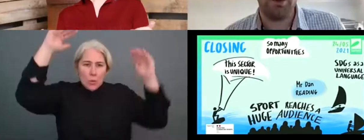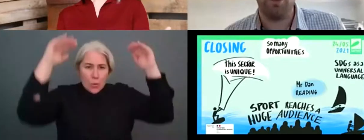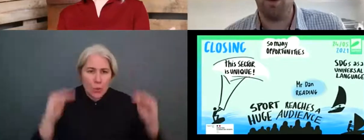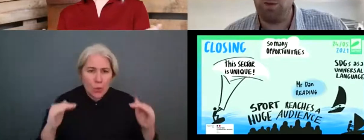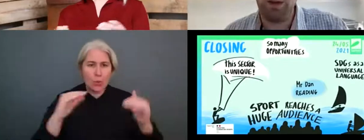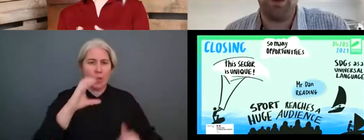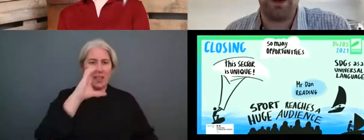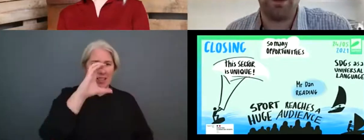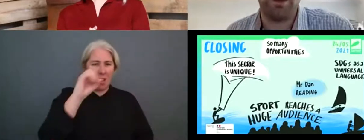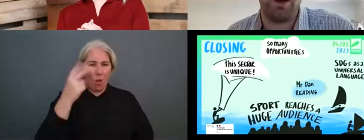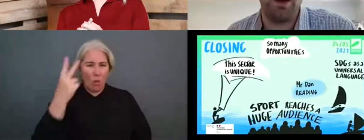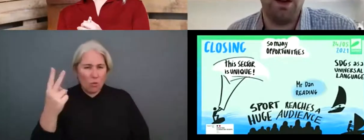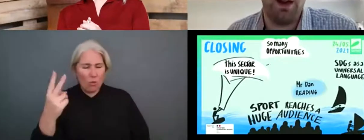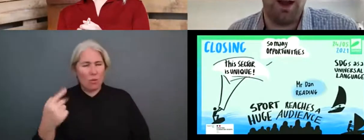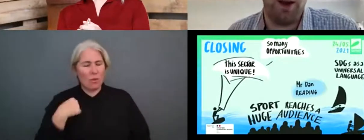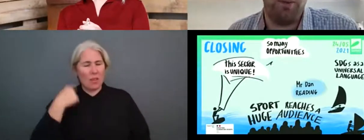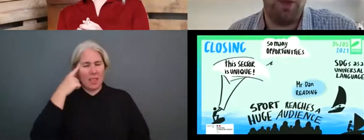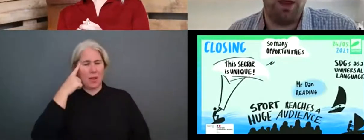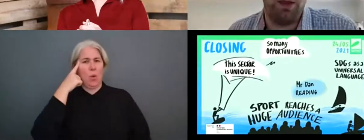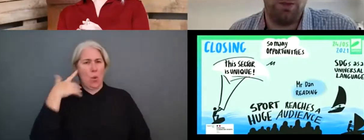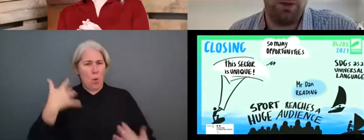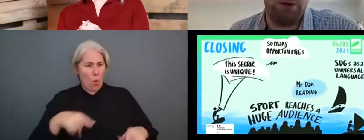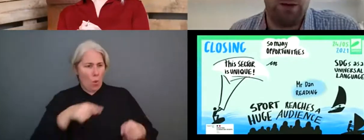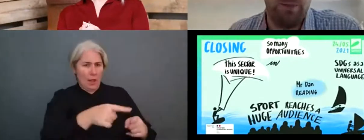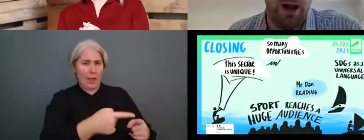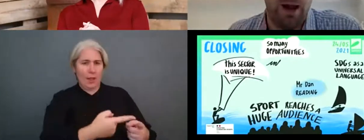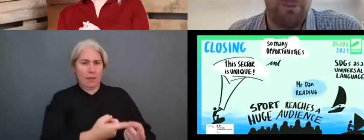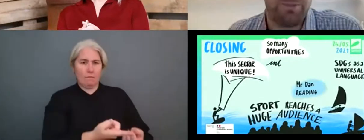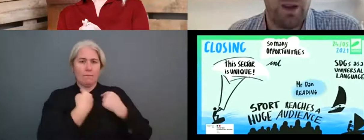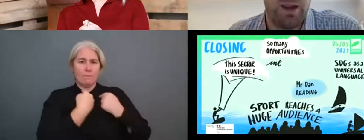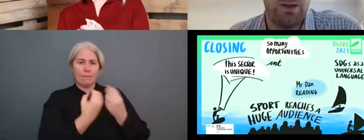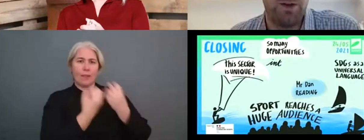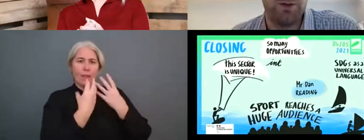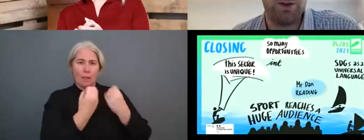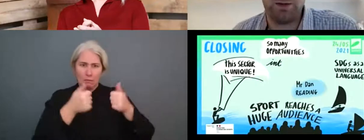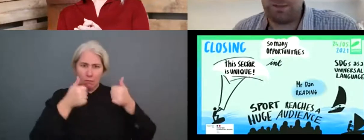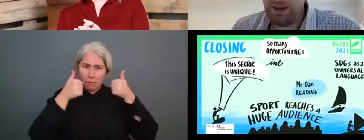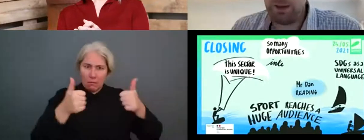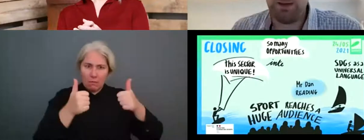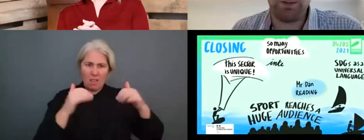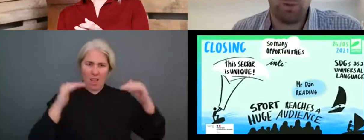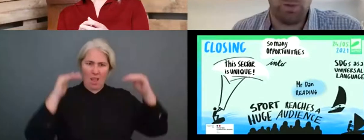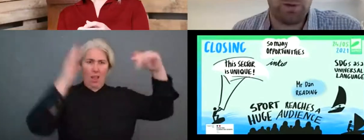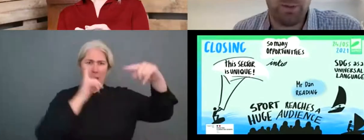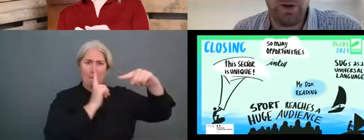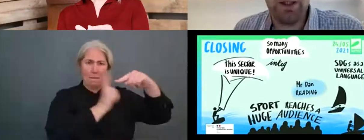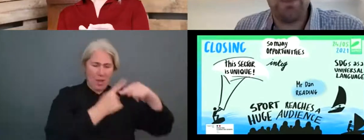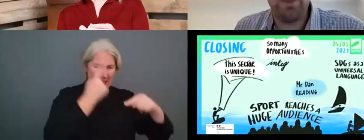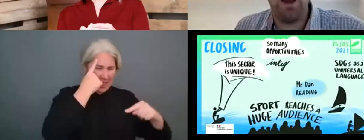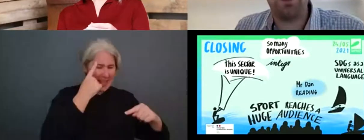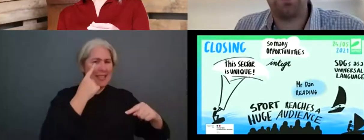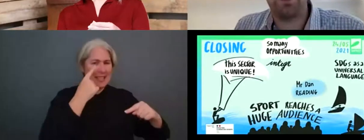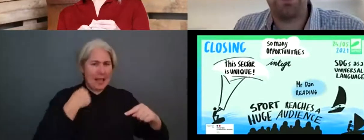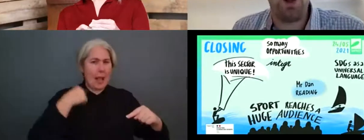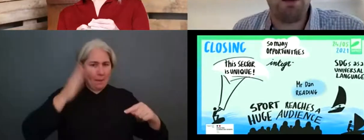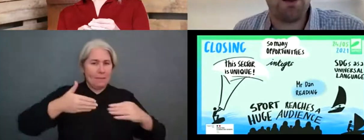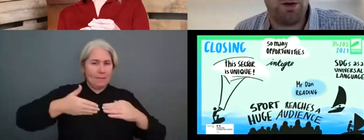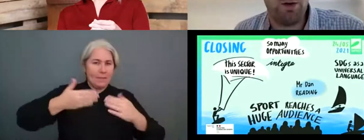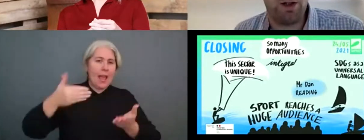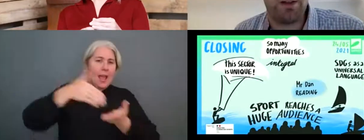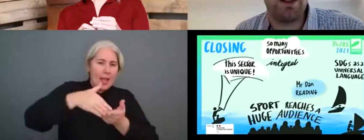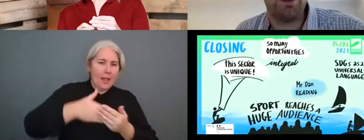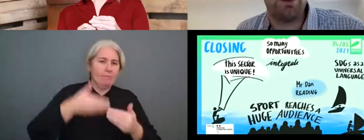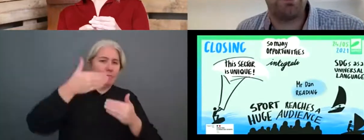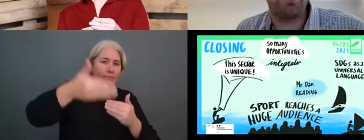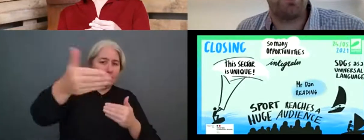do that for all the events that, um, that, that we run, um, in the future? And that, that's what we will do, but I kind of encourage